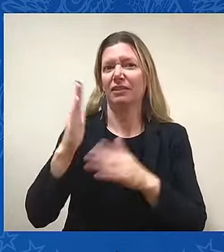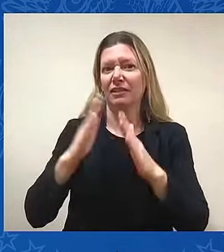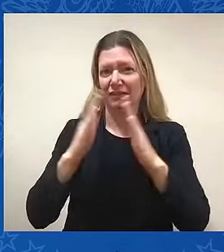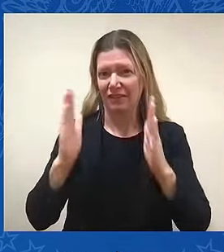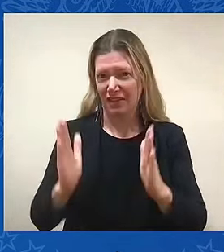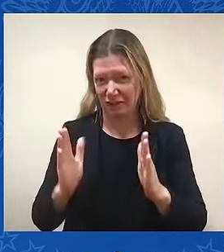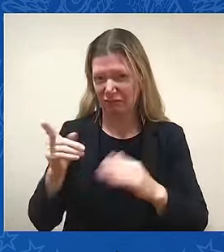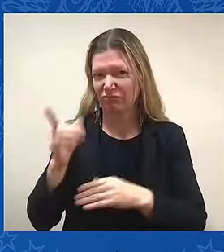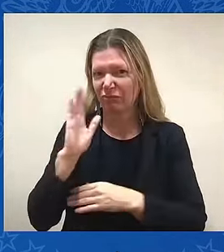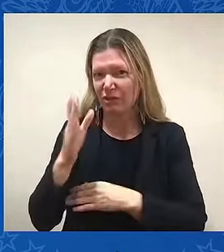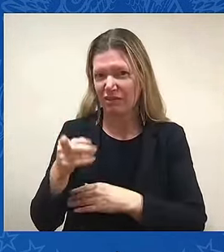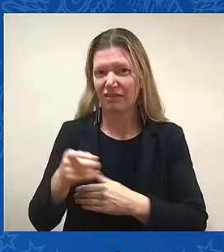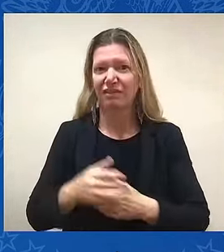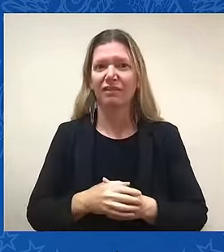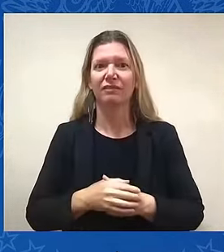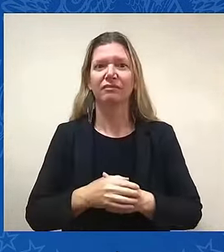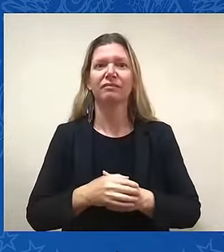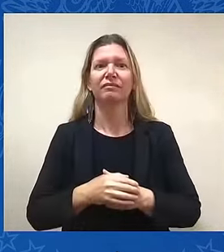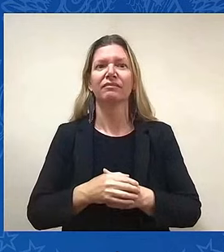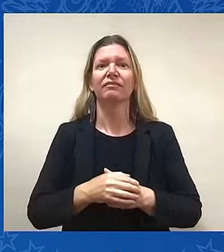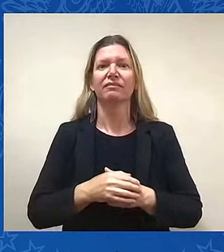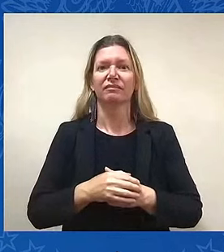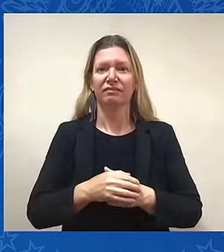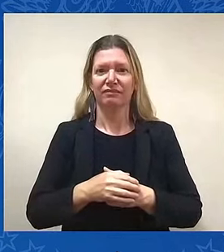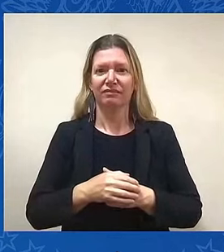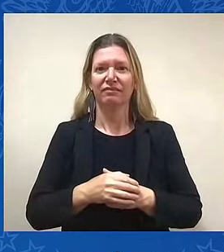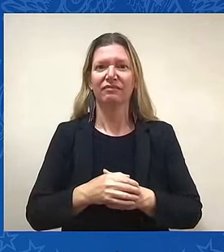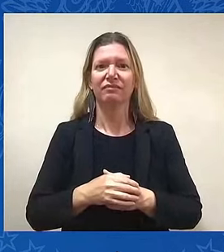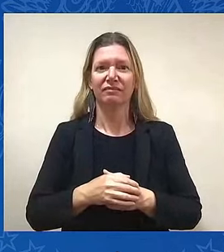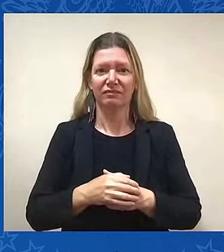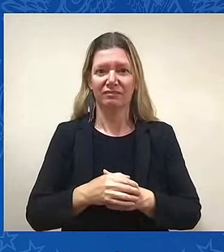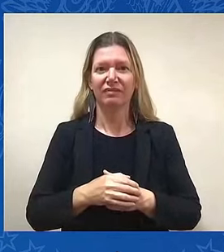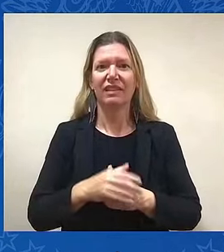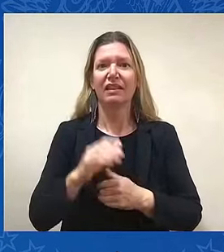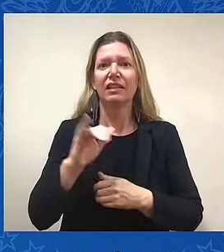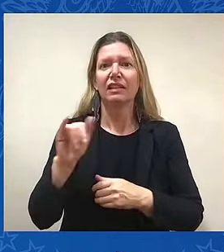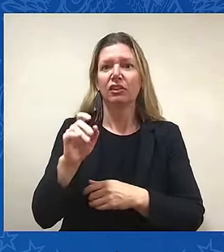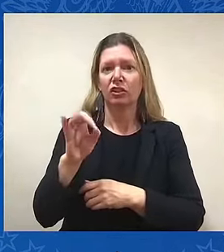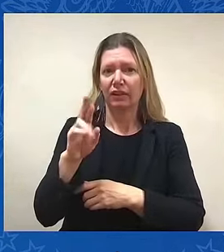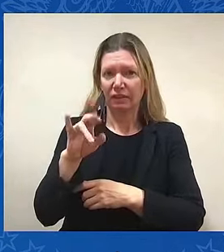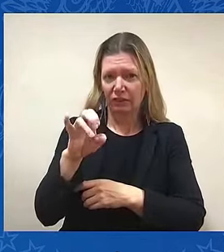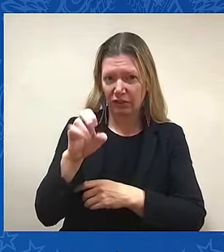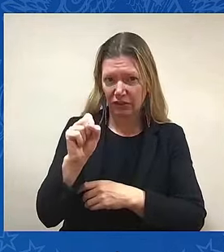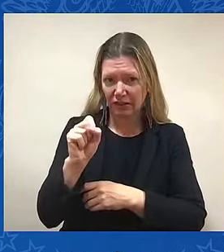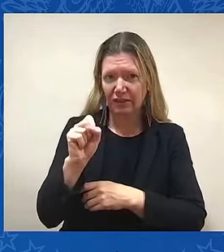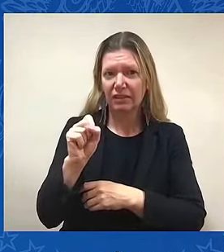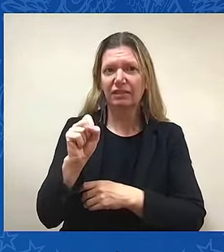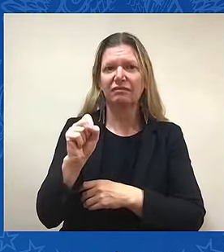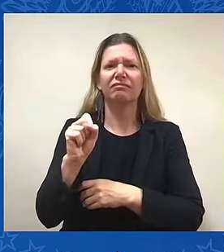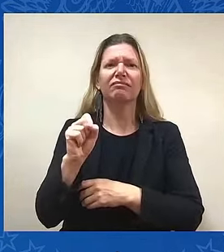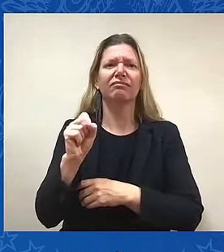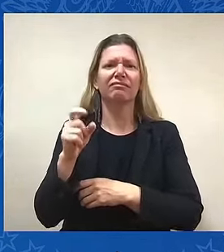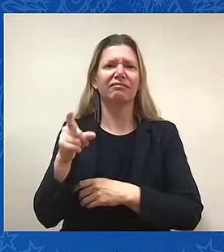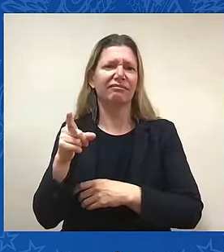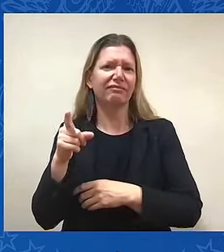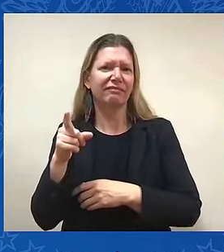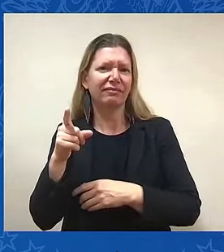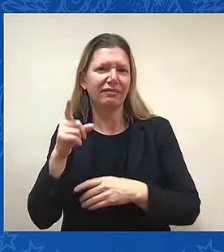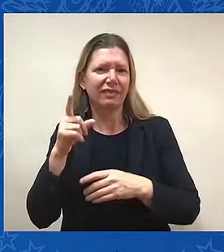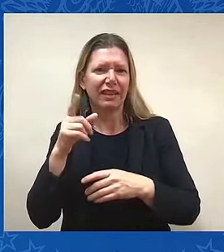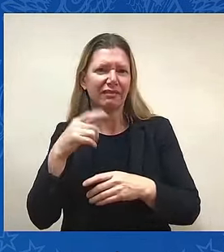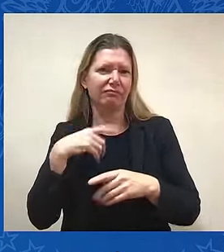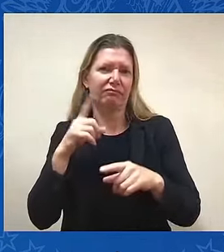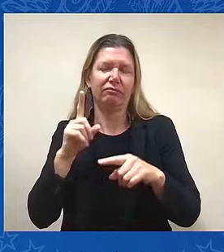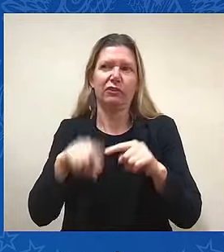And the guy, I have to admit to you, I couldn't do without is the President of the United States, Dick Durbin. He gets it all done all the time for me.